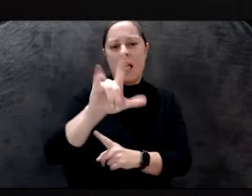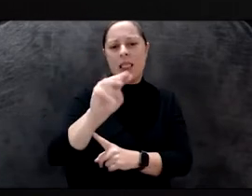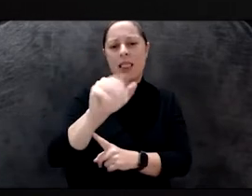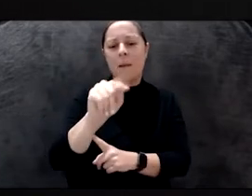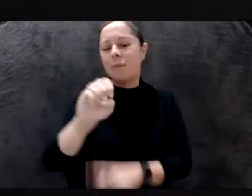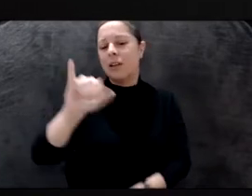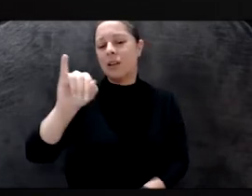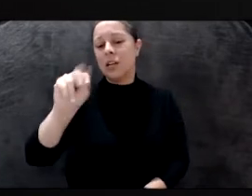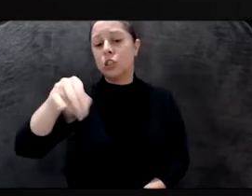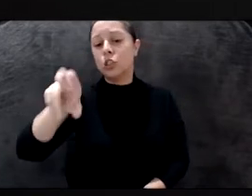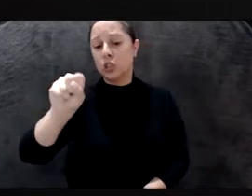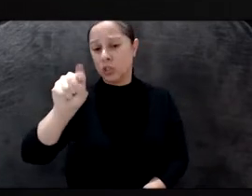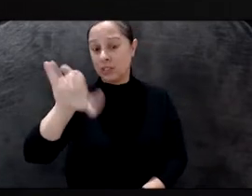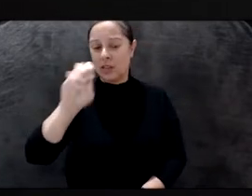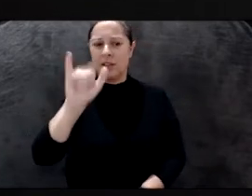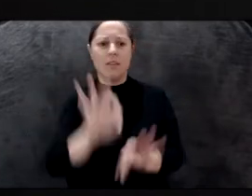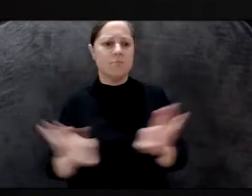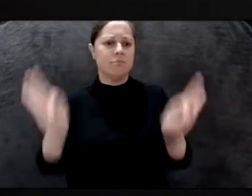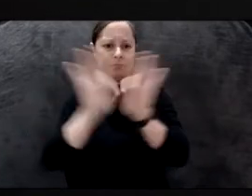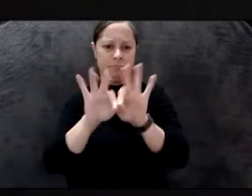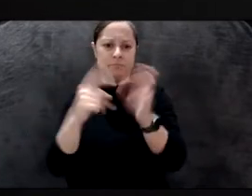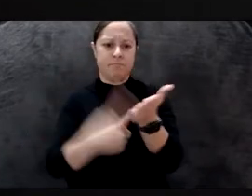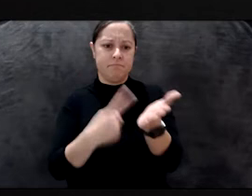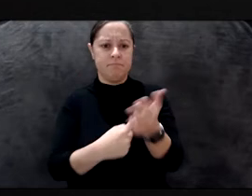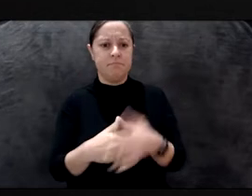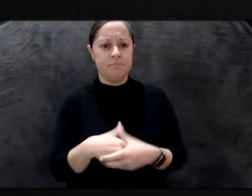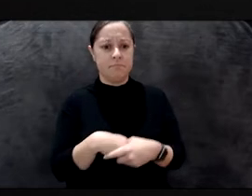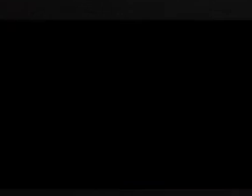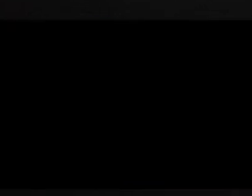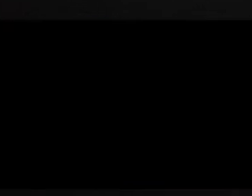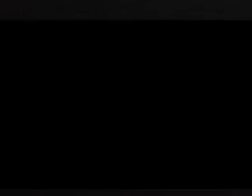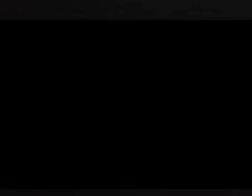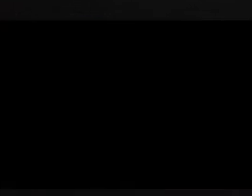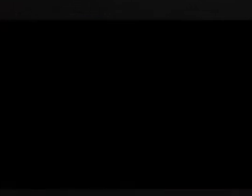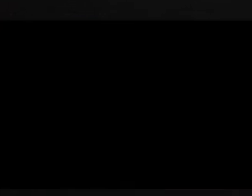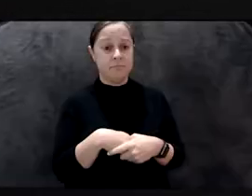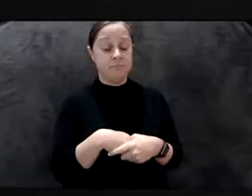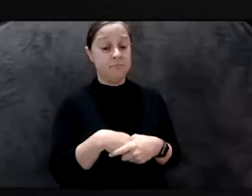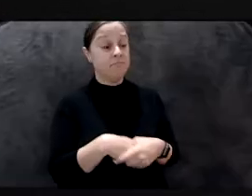urgent to really understand that. That brings us to the show. And, uh,